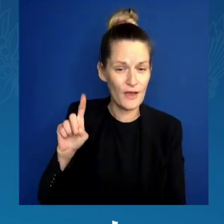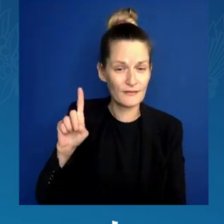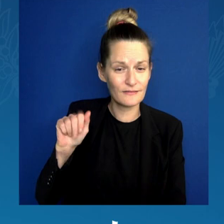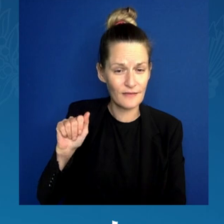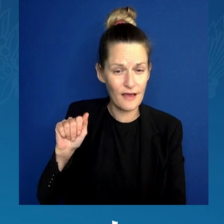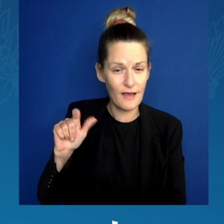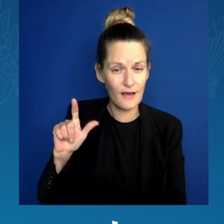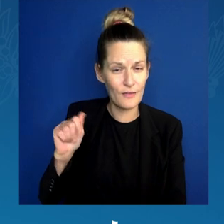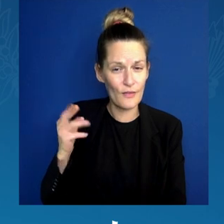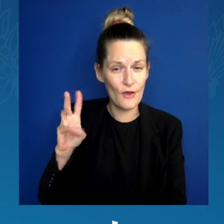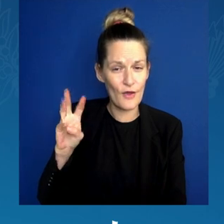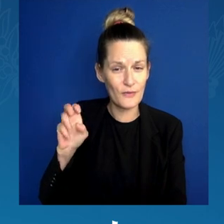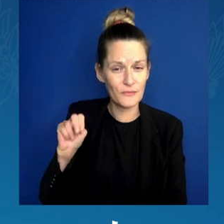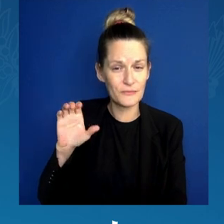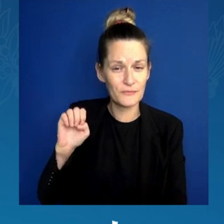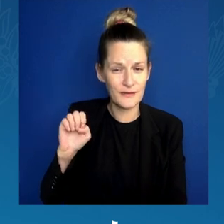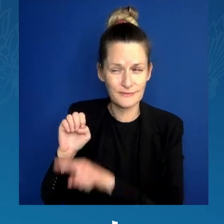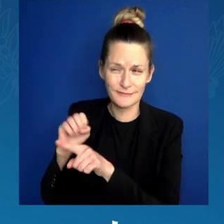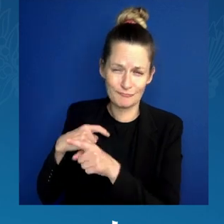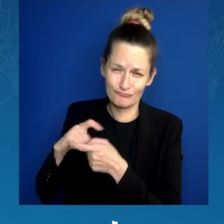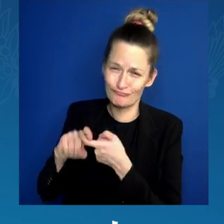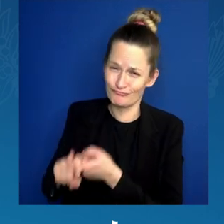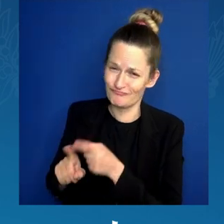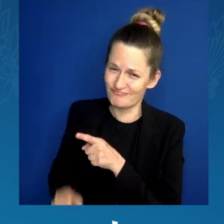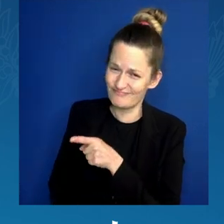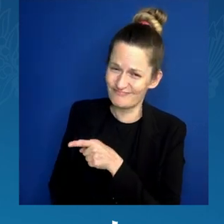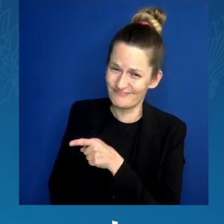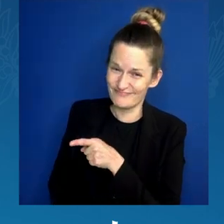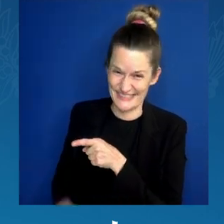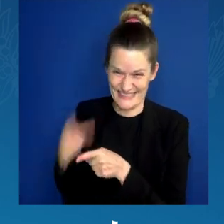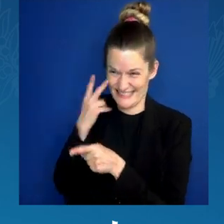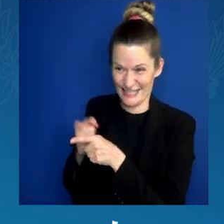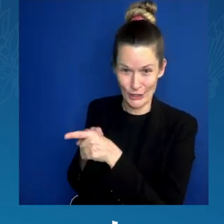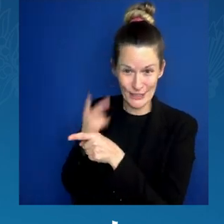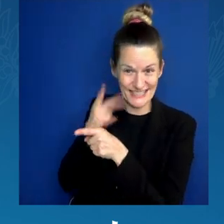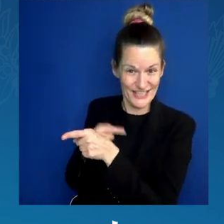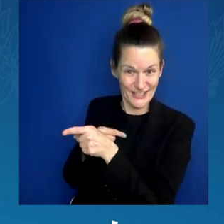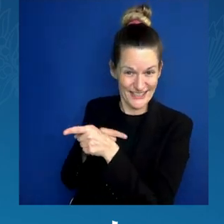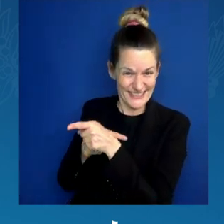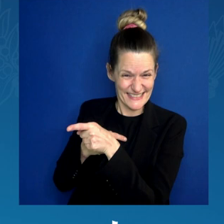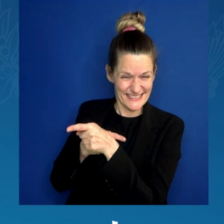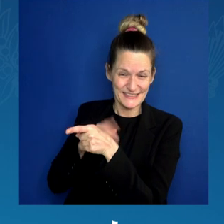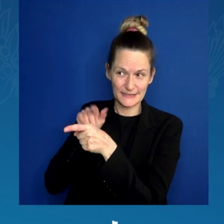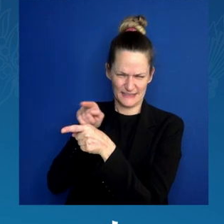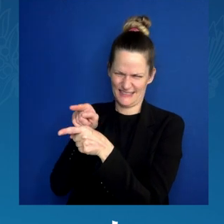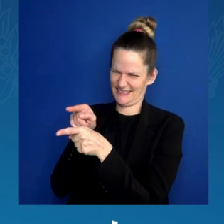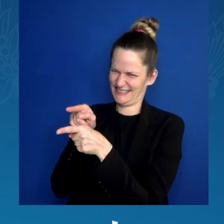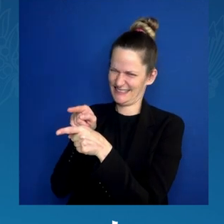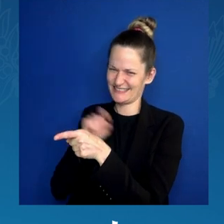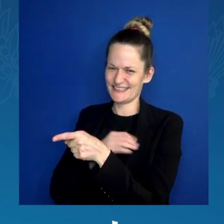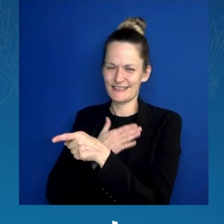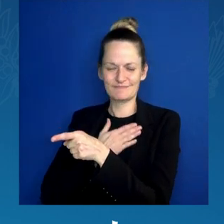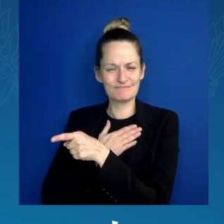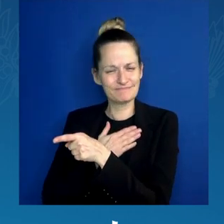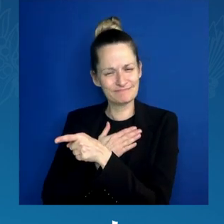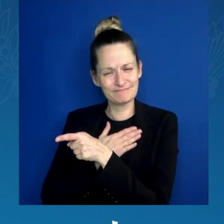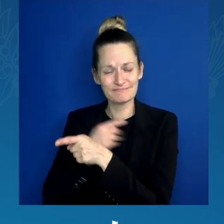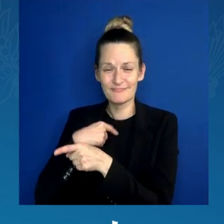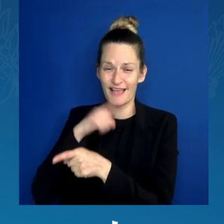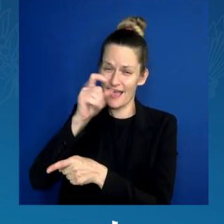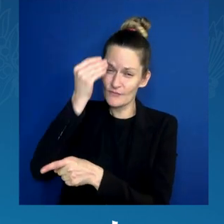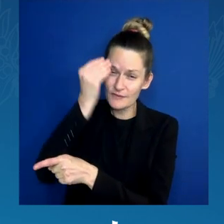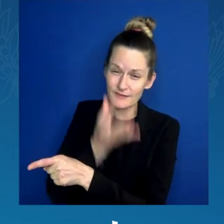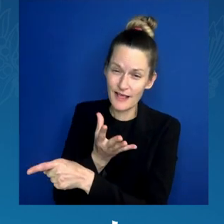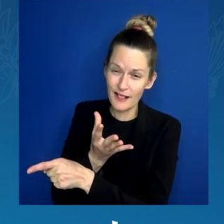Where — there she is over there. And I have to tell you, just personally, I was I was really sad when she decided not to run for reelection.